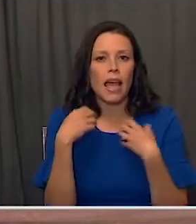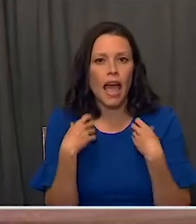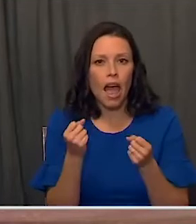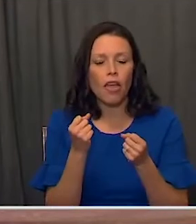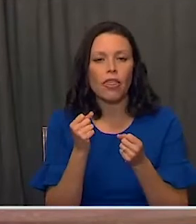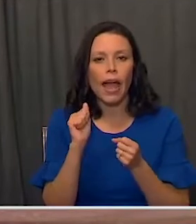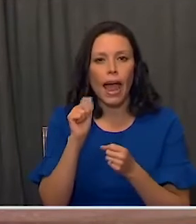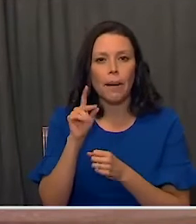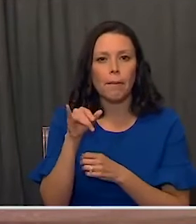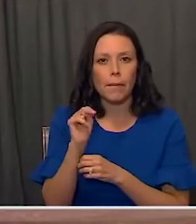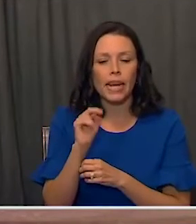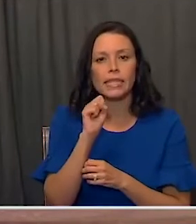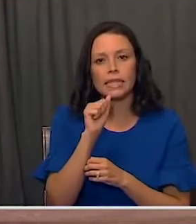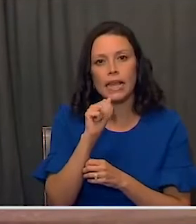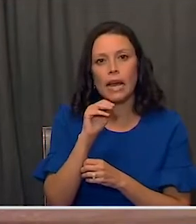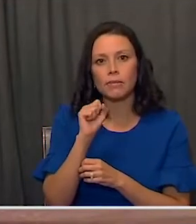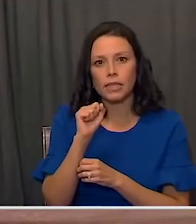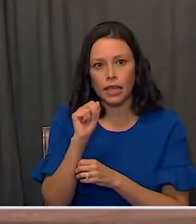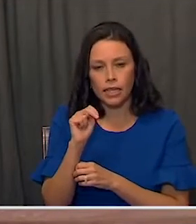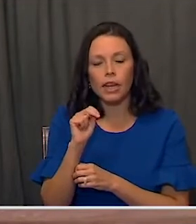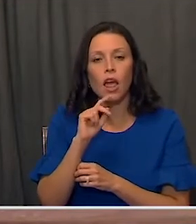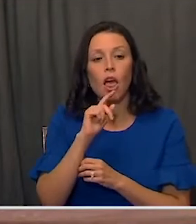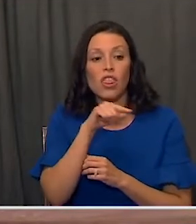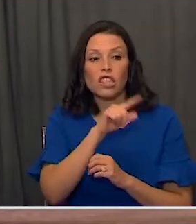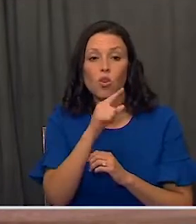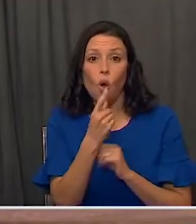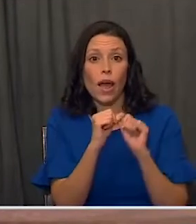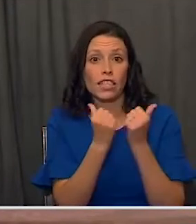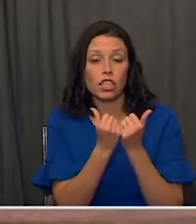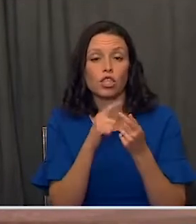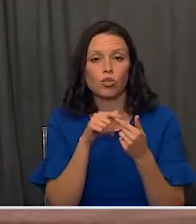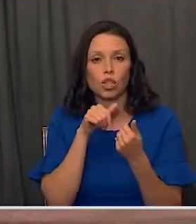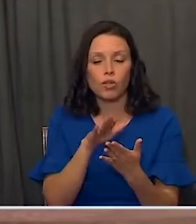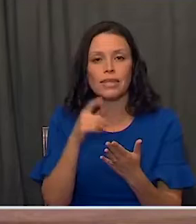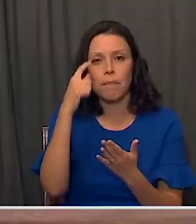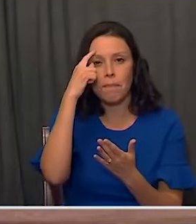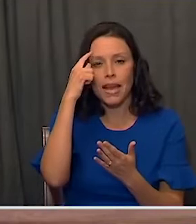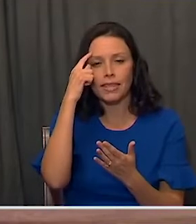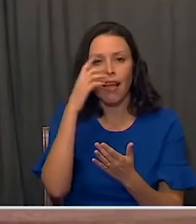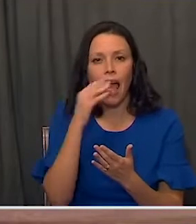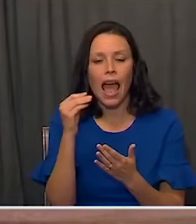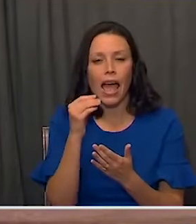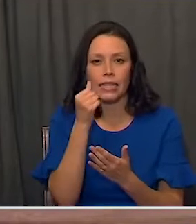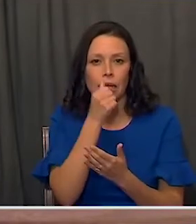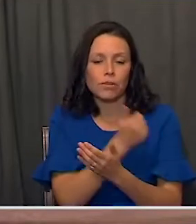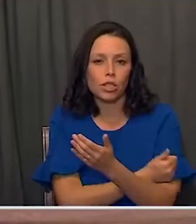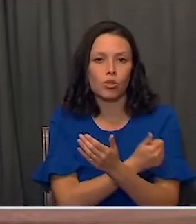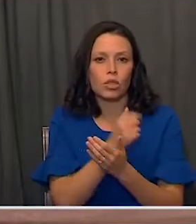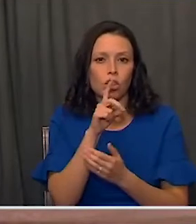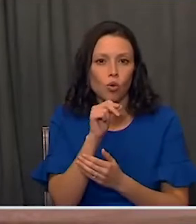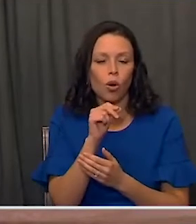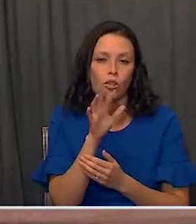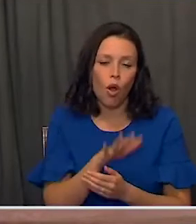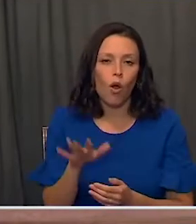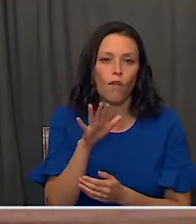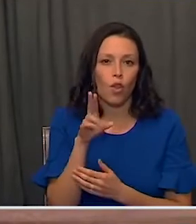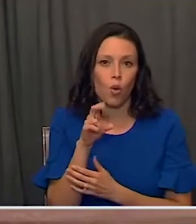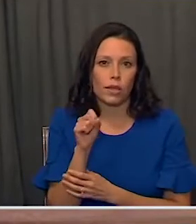which is the only federal agency whose primary charge is addressing mental and substance use disorders across the country.